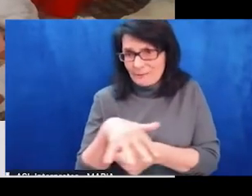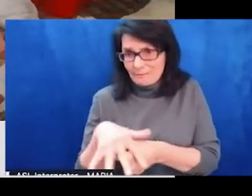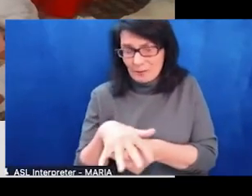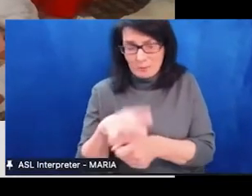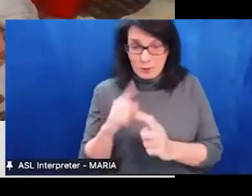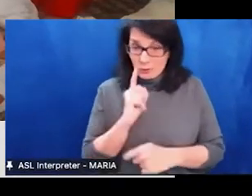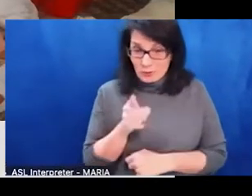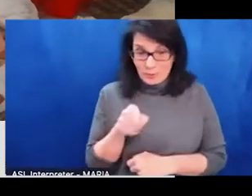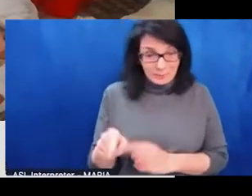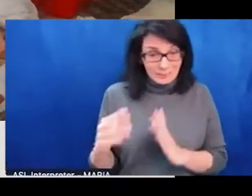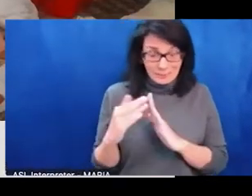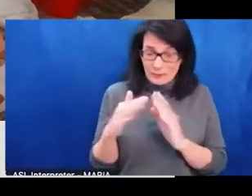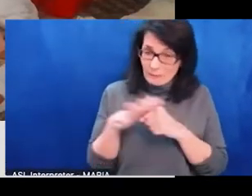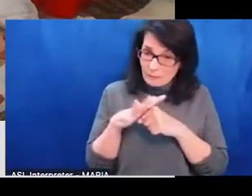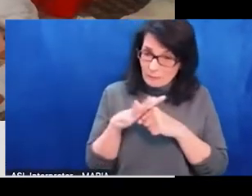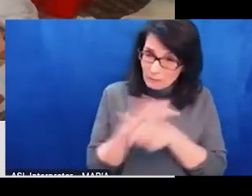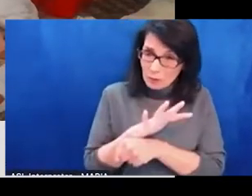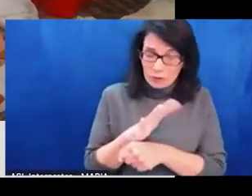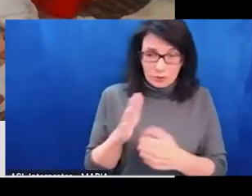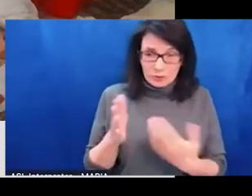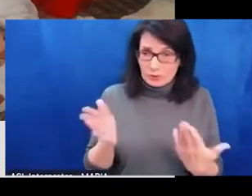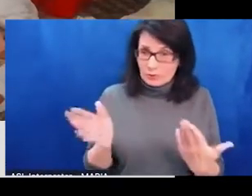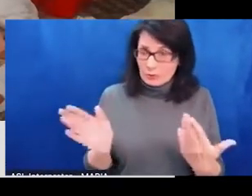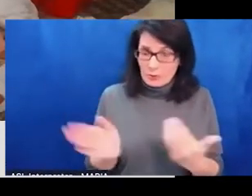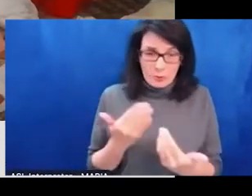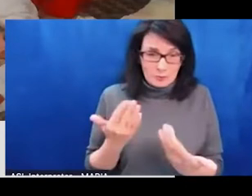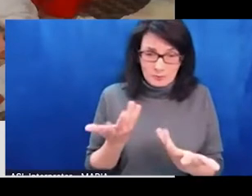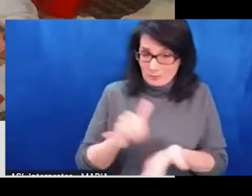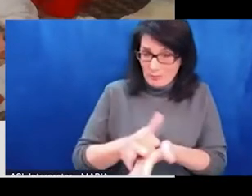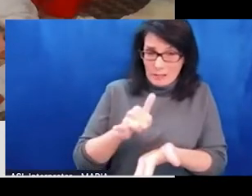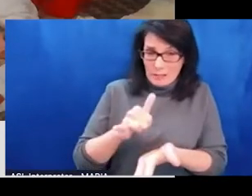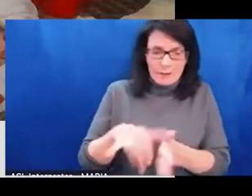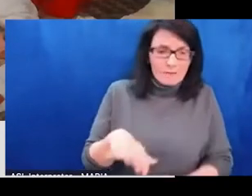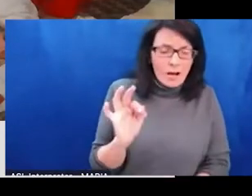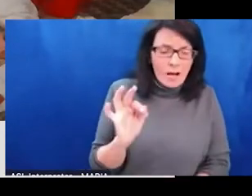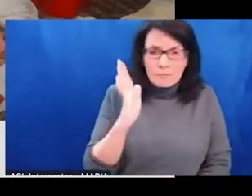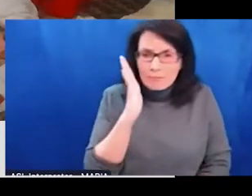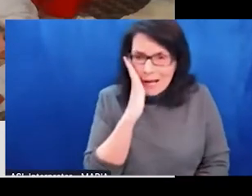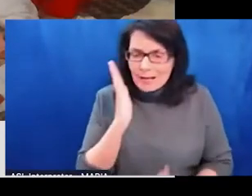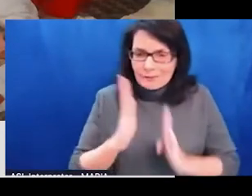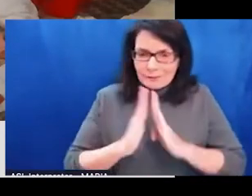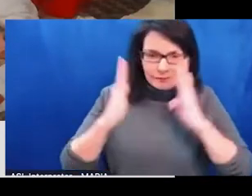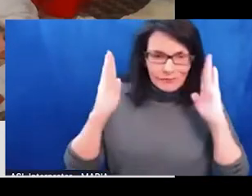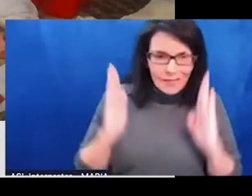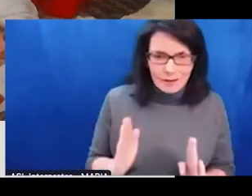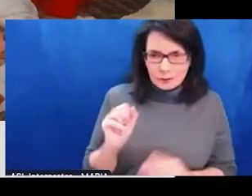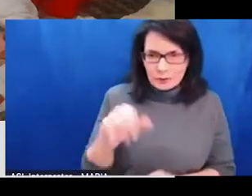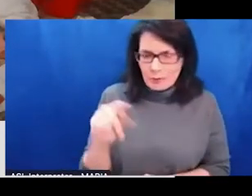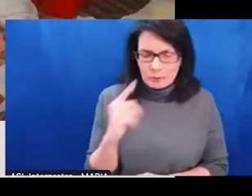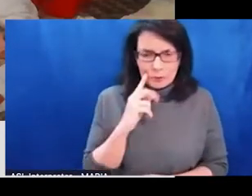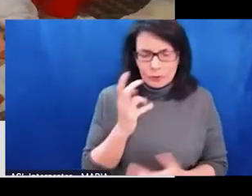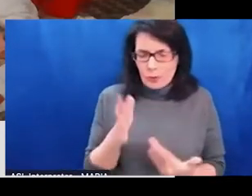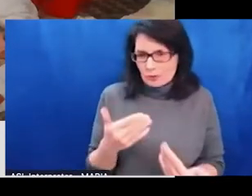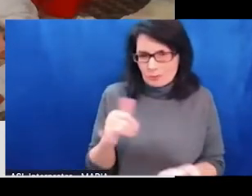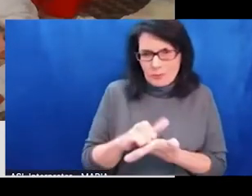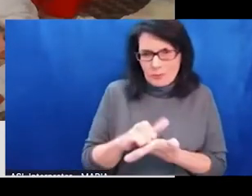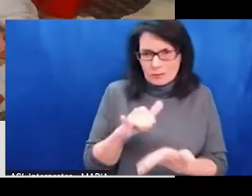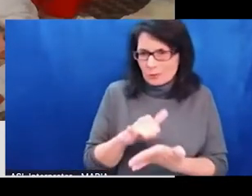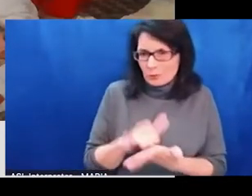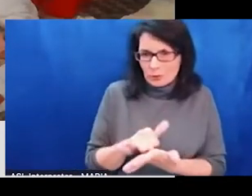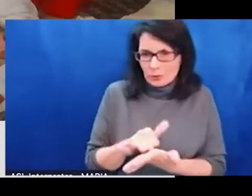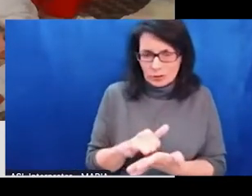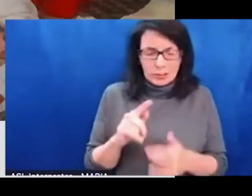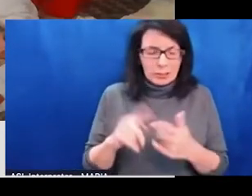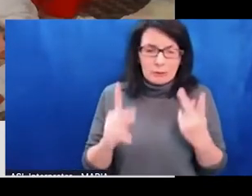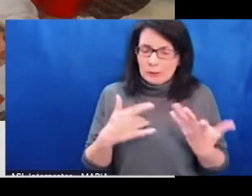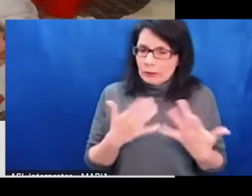crowds of people at, for example, the Warsaw train station, that there's nowhere for them to go, and they're just not fitting into other modes of transport to go further